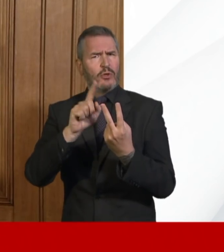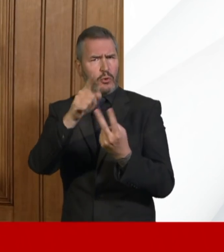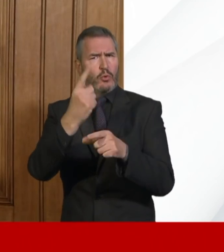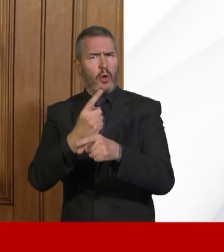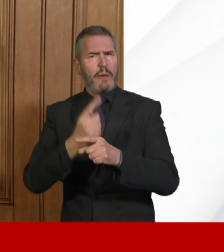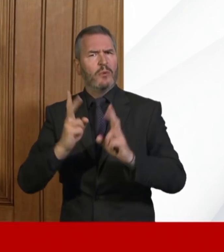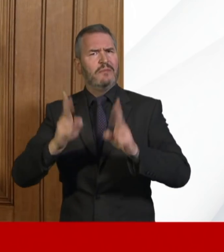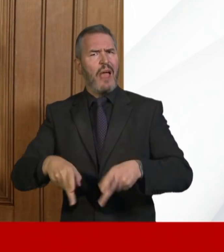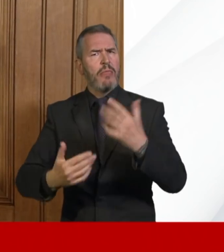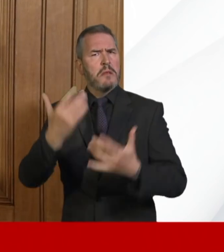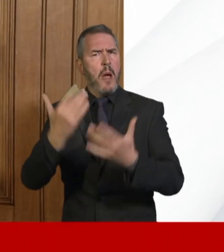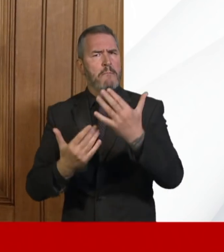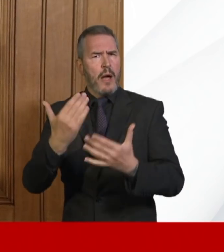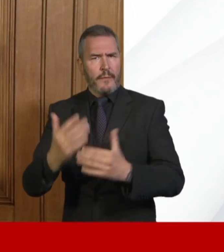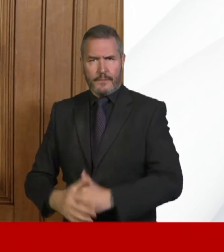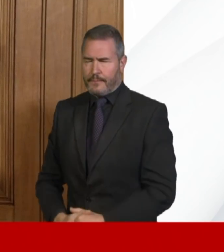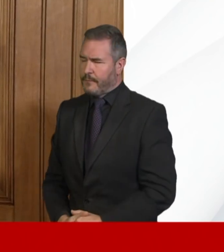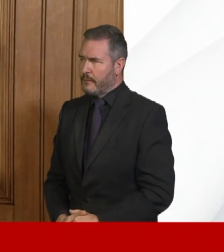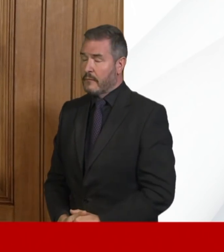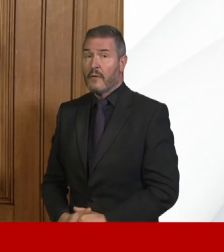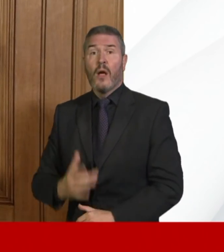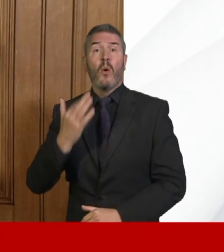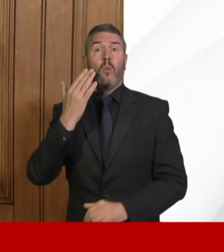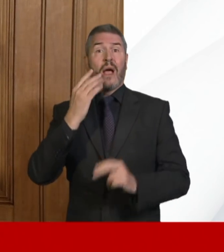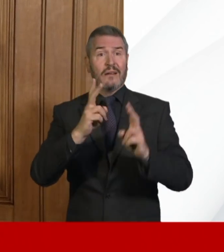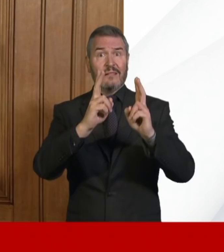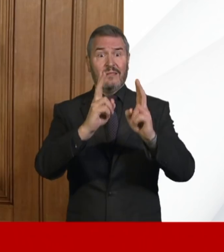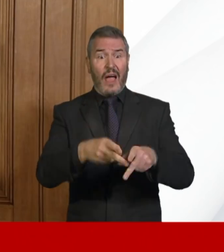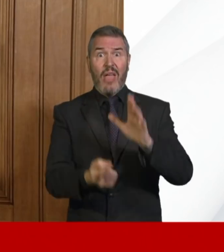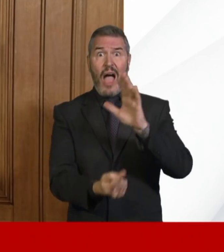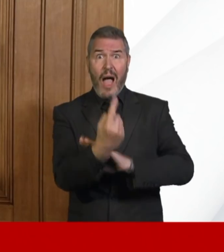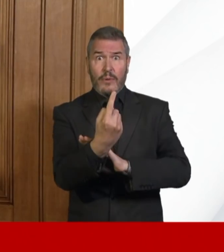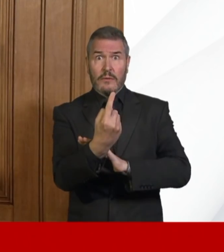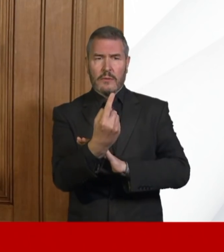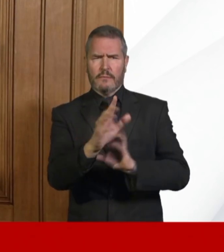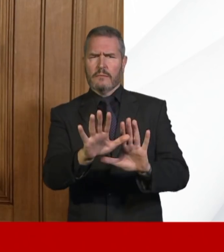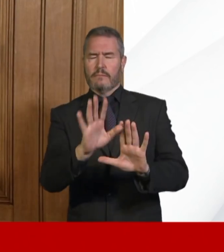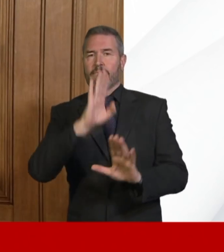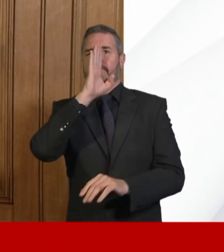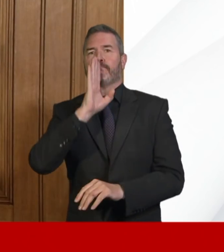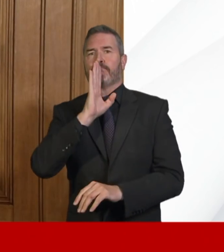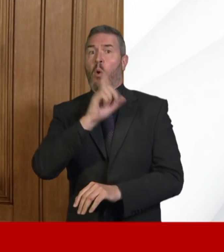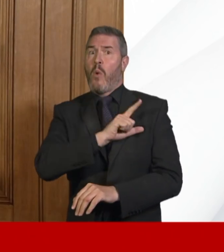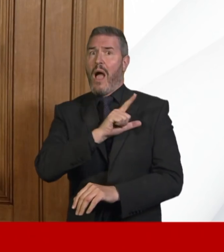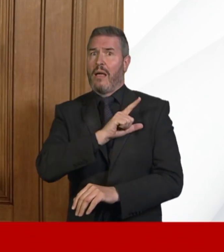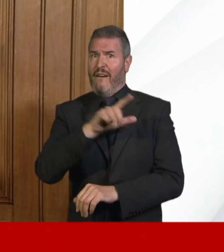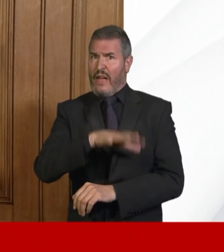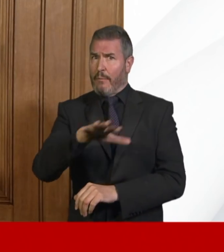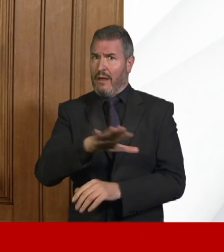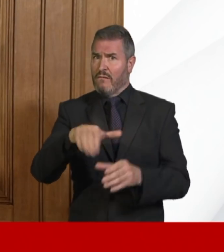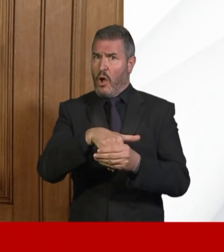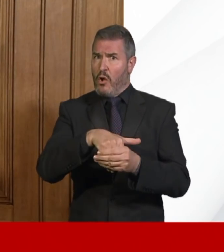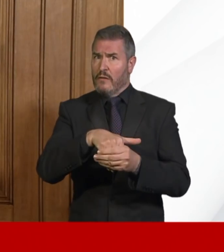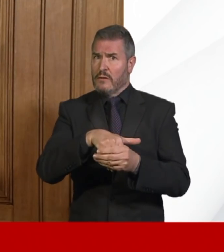around deaths. Clearly, every death that we have is a really sad event. It involves a family and